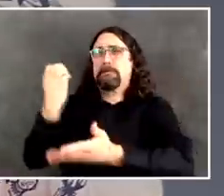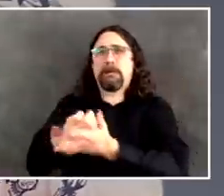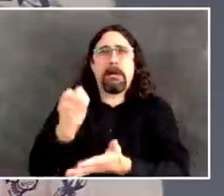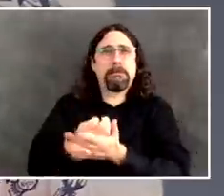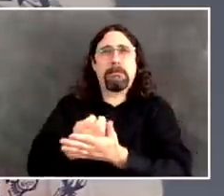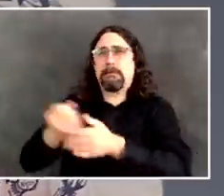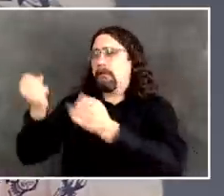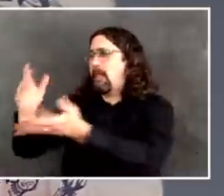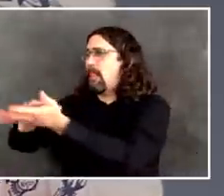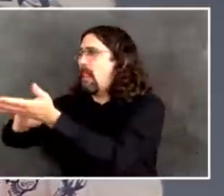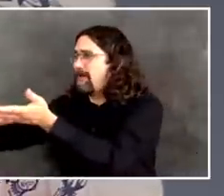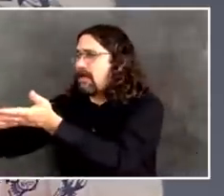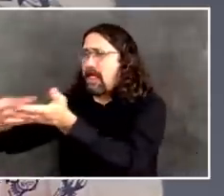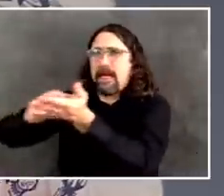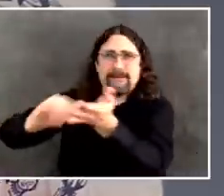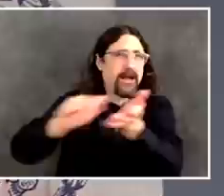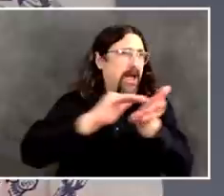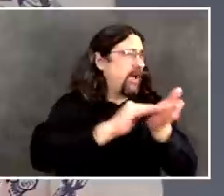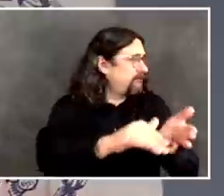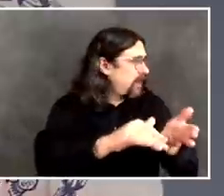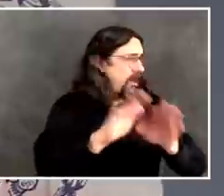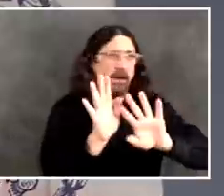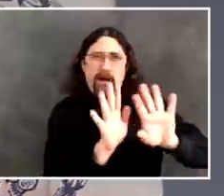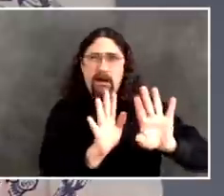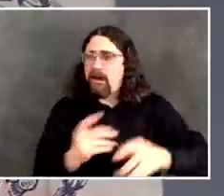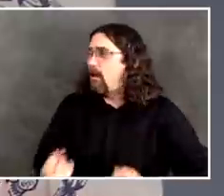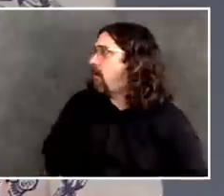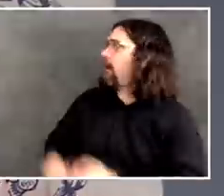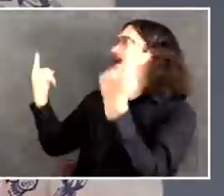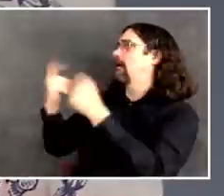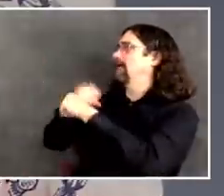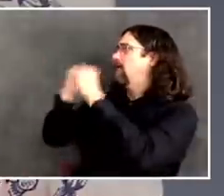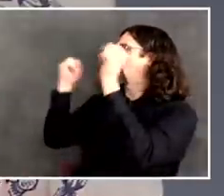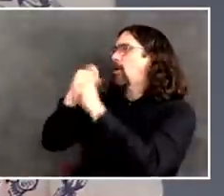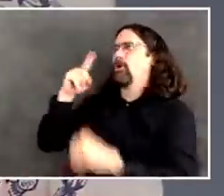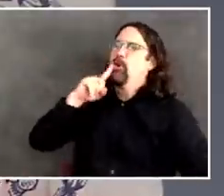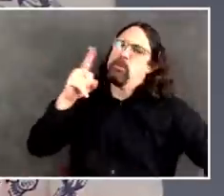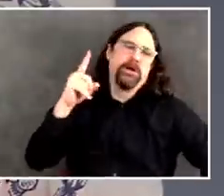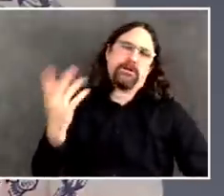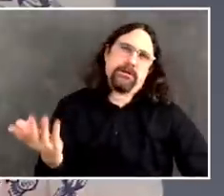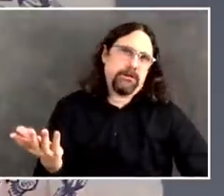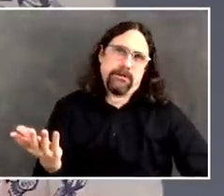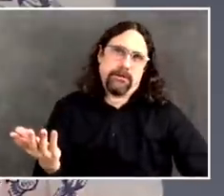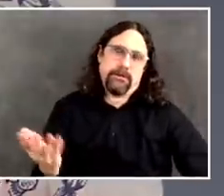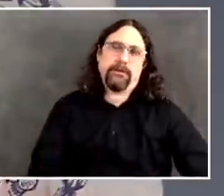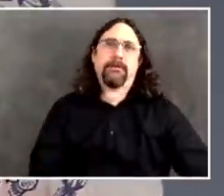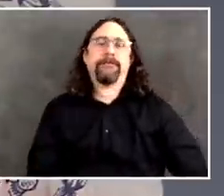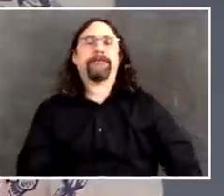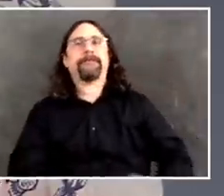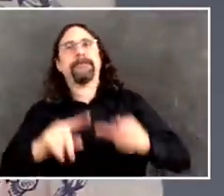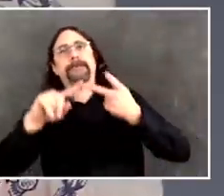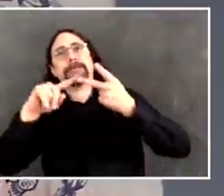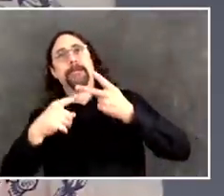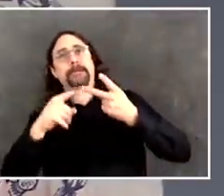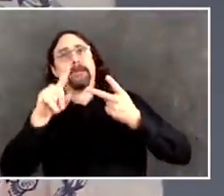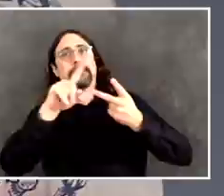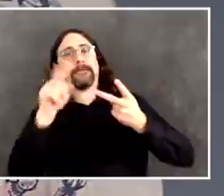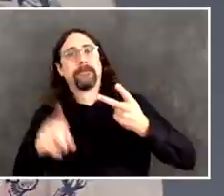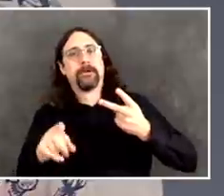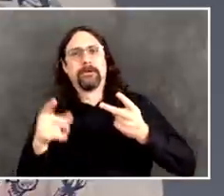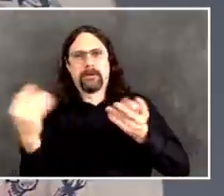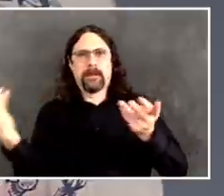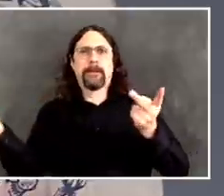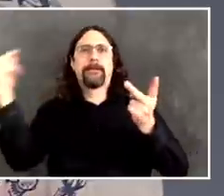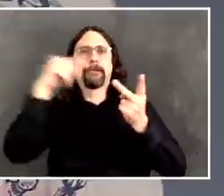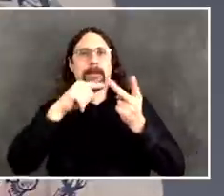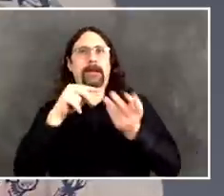homes, that sending staff to nursing homes was a state issue. Why did you decide to do and add extra help today? Well, Marsha, it